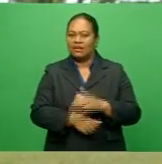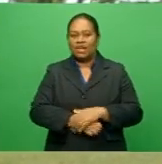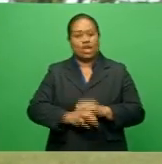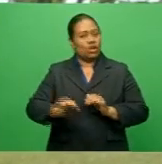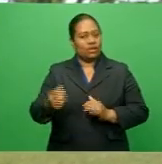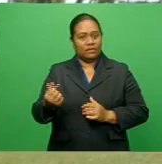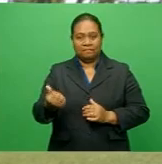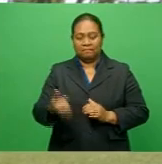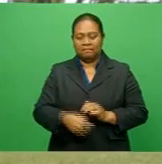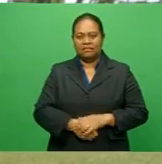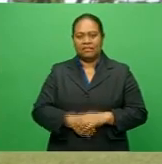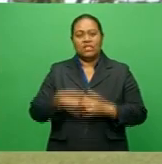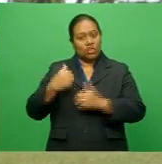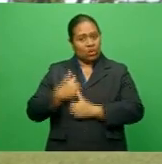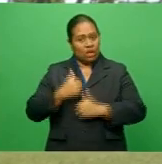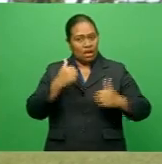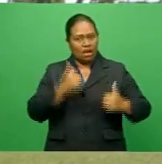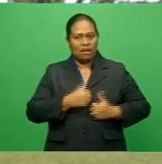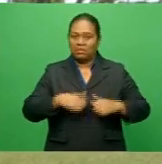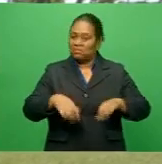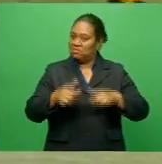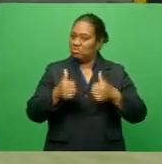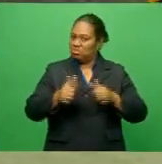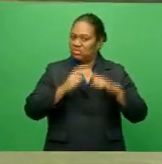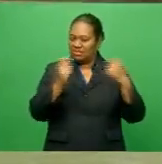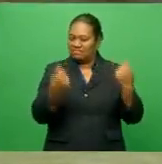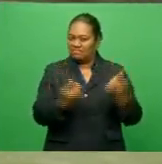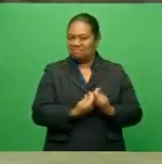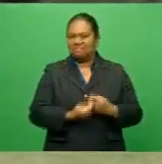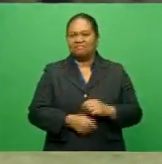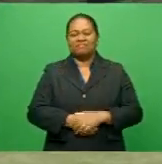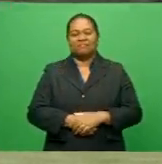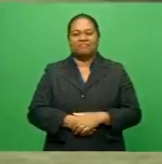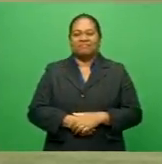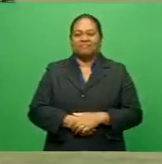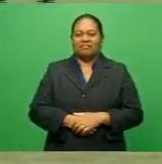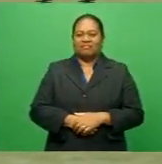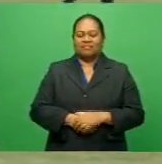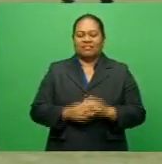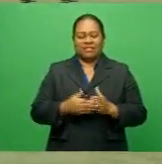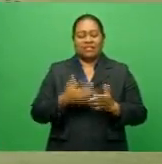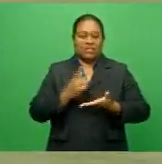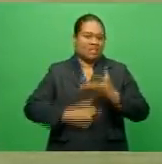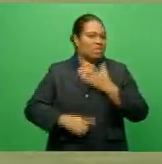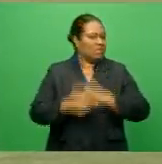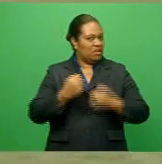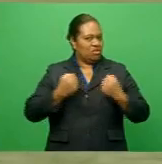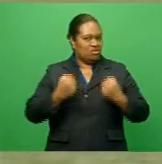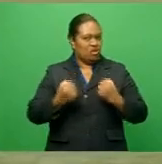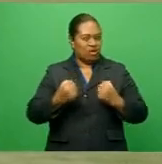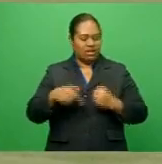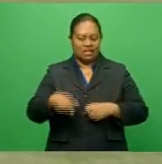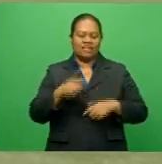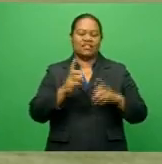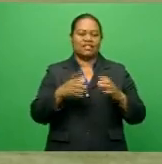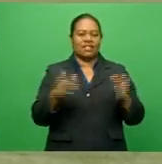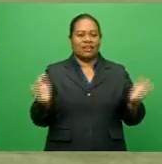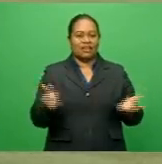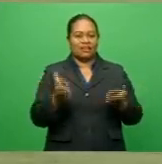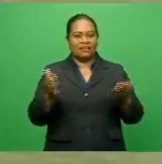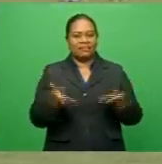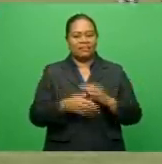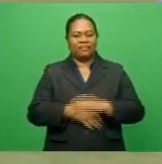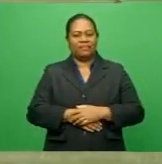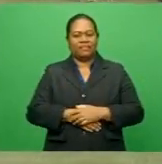And the military is an equally good team. They will be coming up firing in this school. I think the boys are